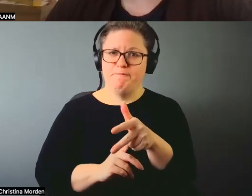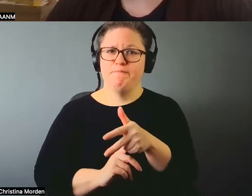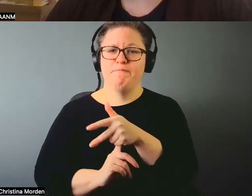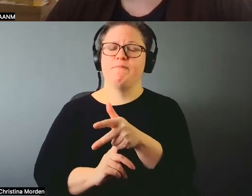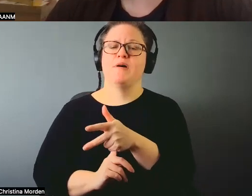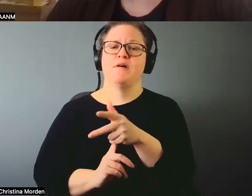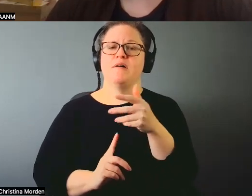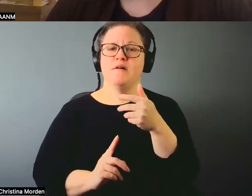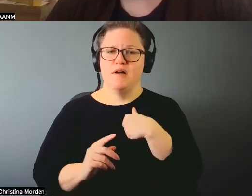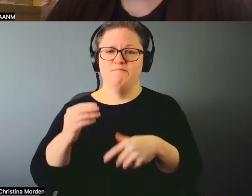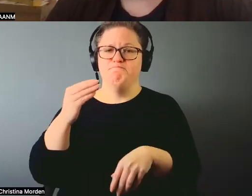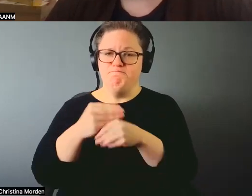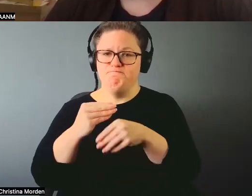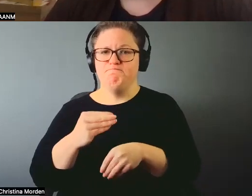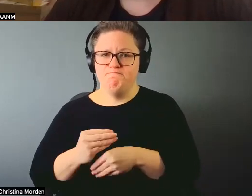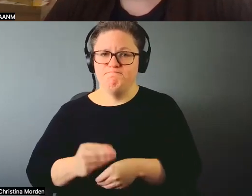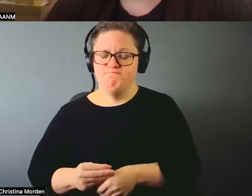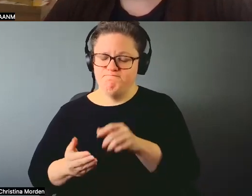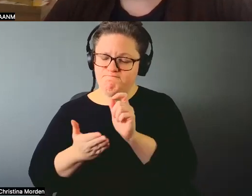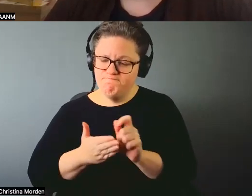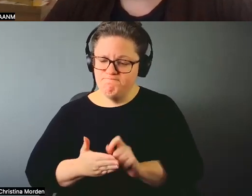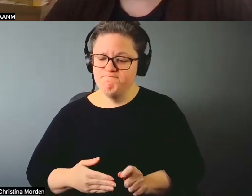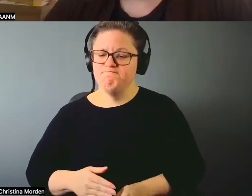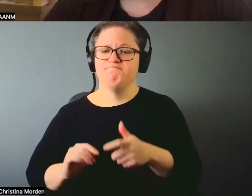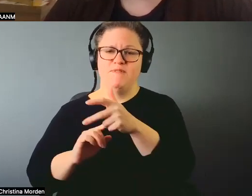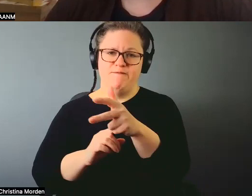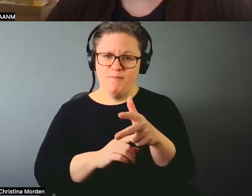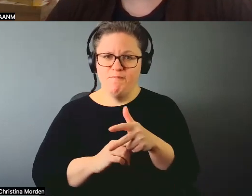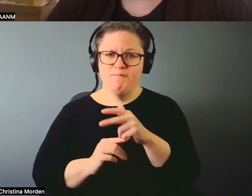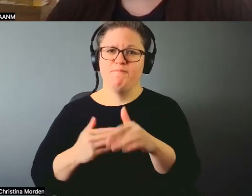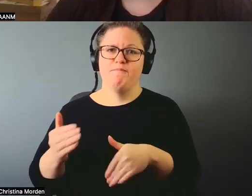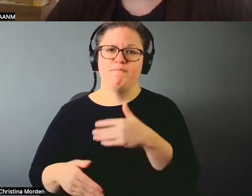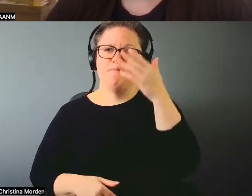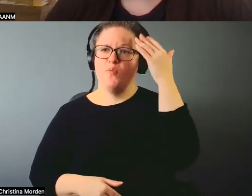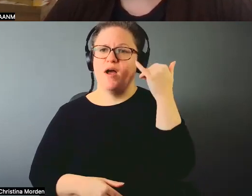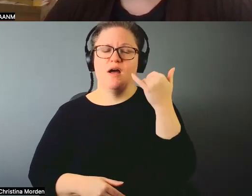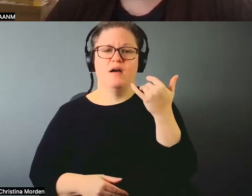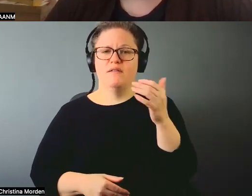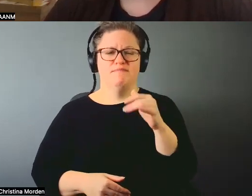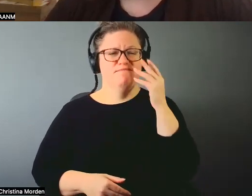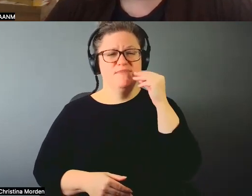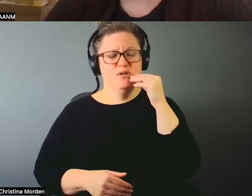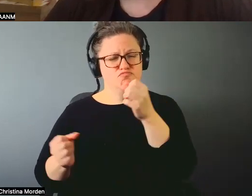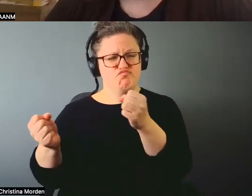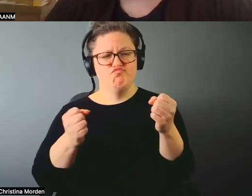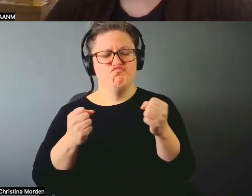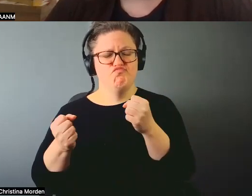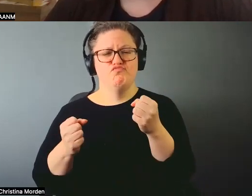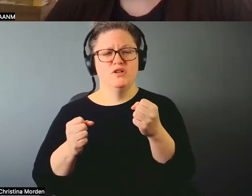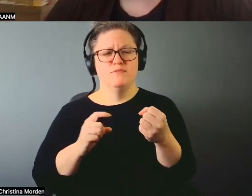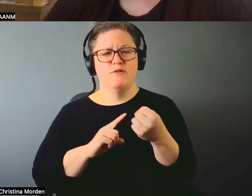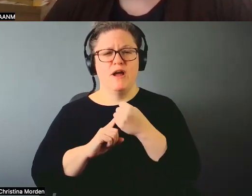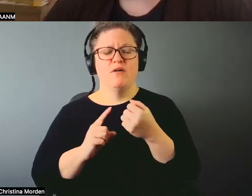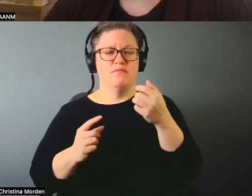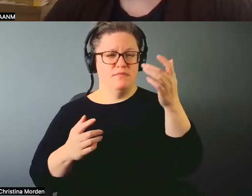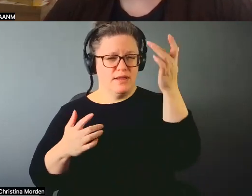that over the next three years, because, because it was so profound. I mean, you know, when you're that ill, and